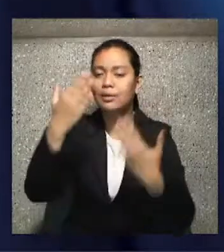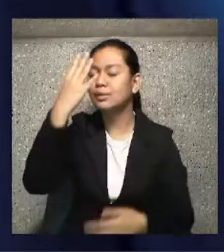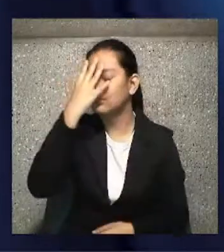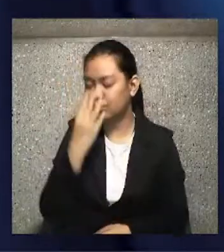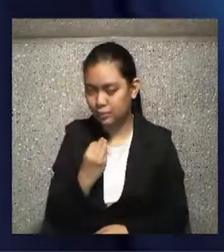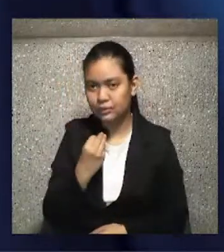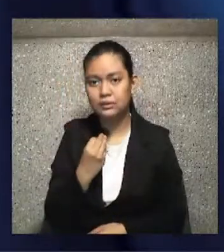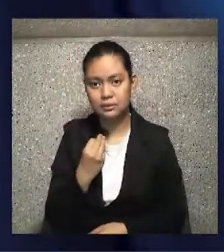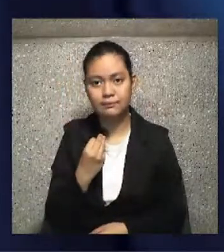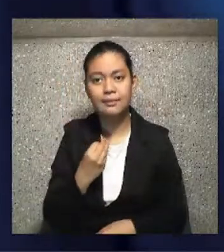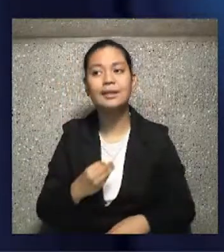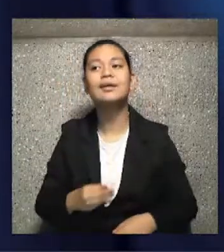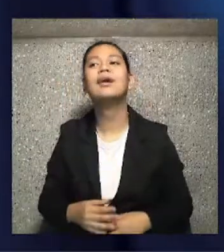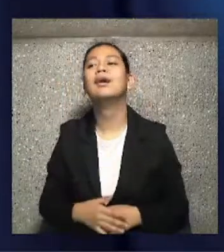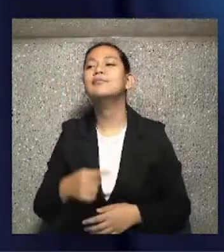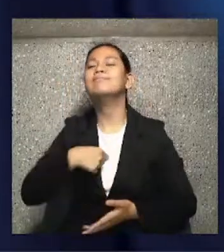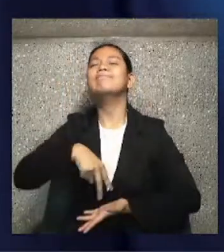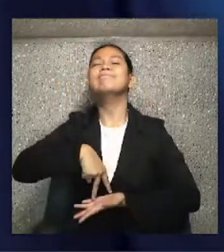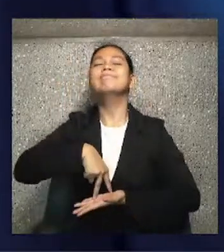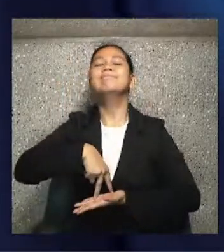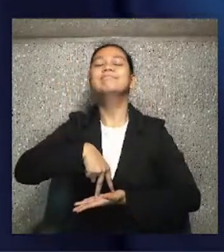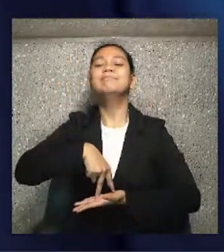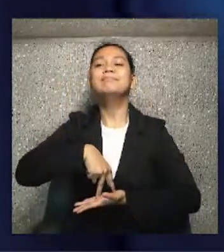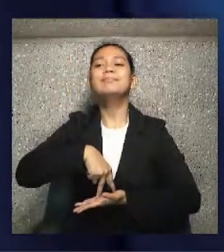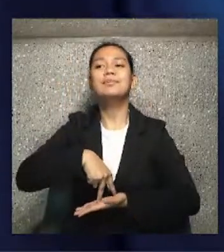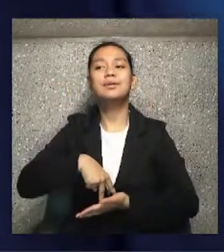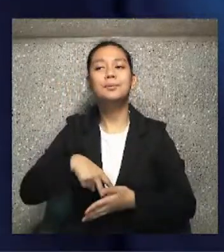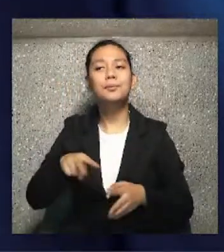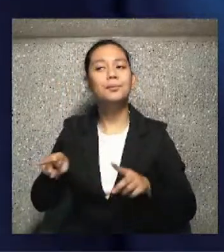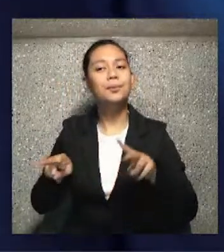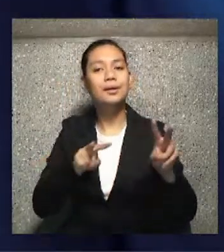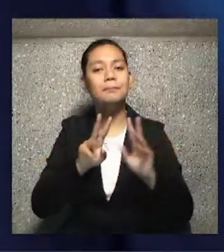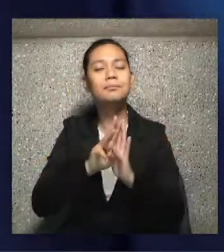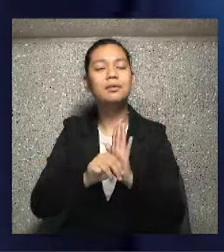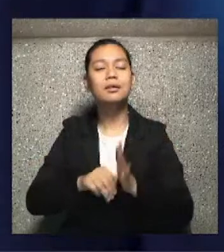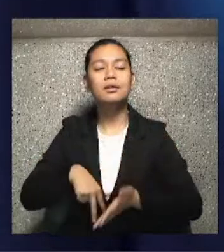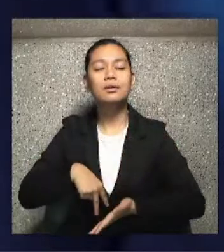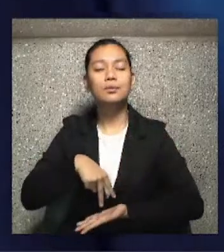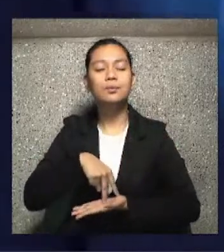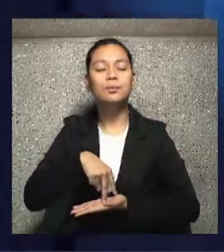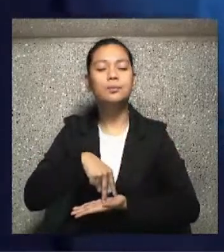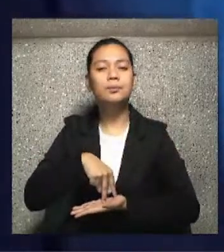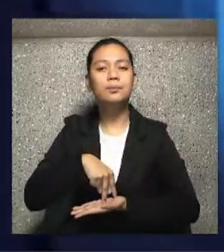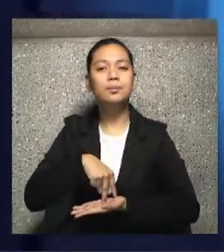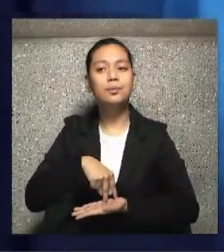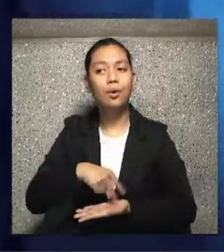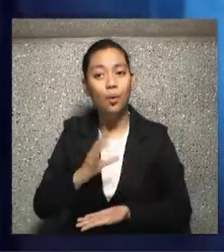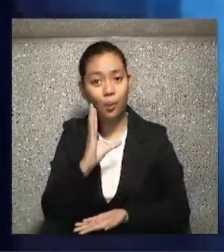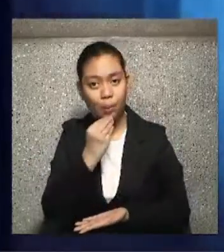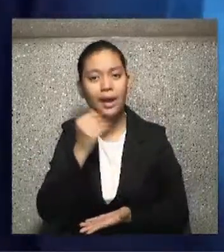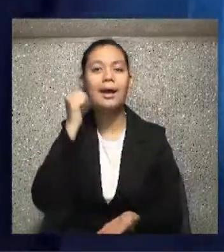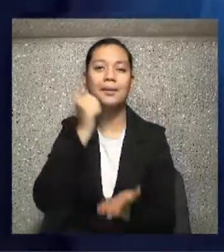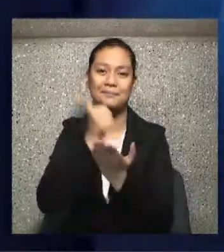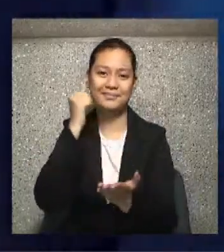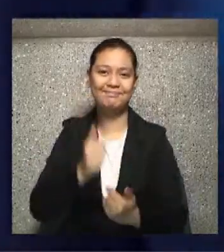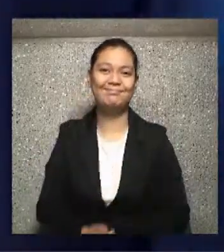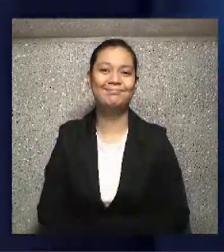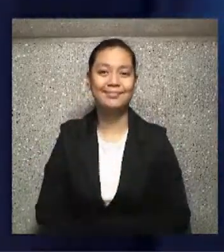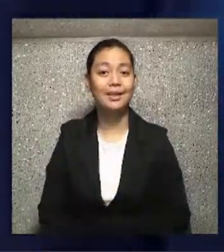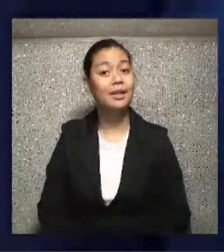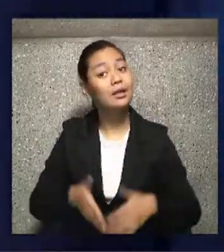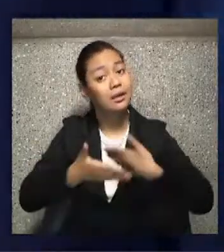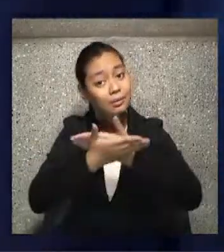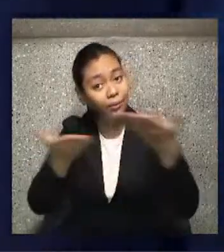And I just stood there for two minutes. And I said, nothing. And everybody's kind of,